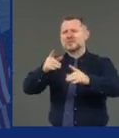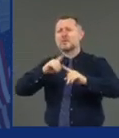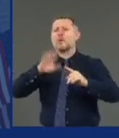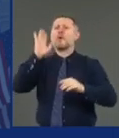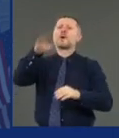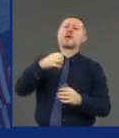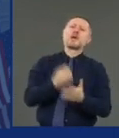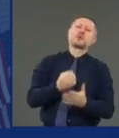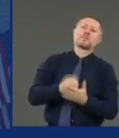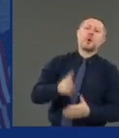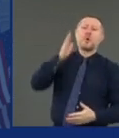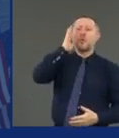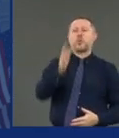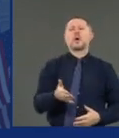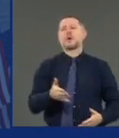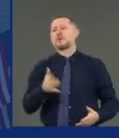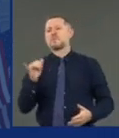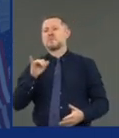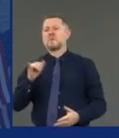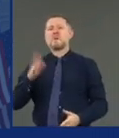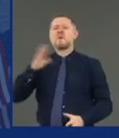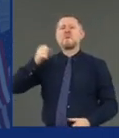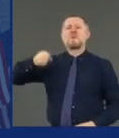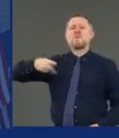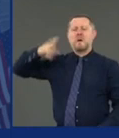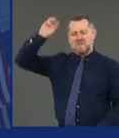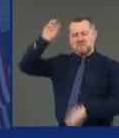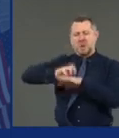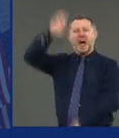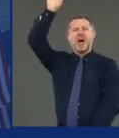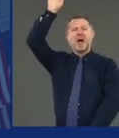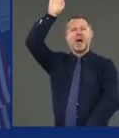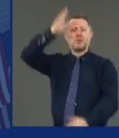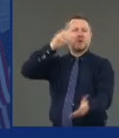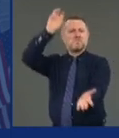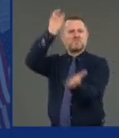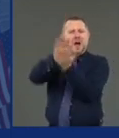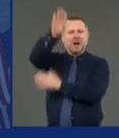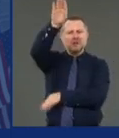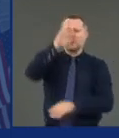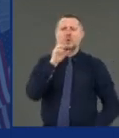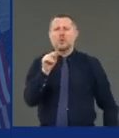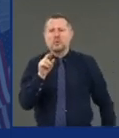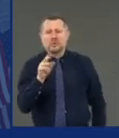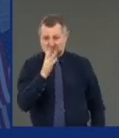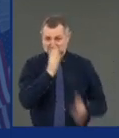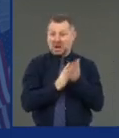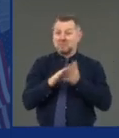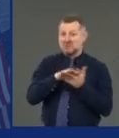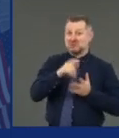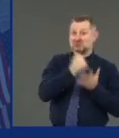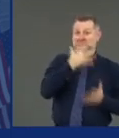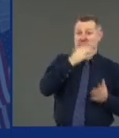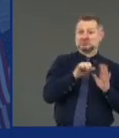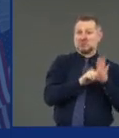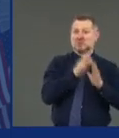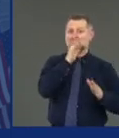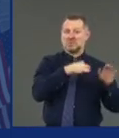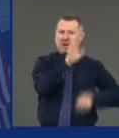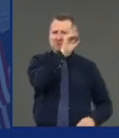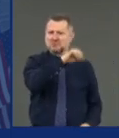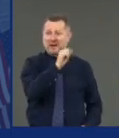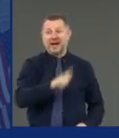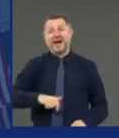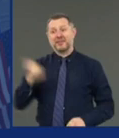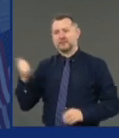I don't think it's going to bounce back. I think it's going to bounce back for some. And I think there's going to be collateral damage of others. We